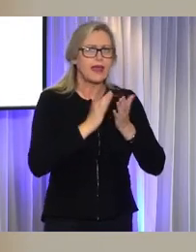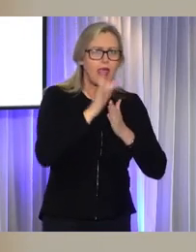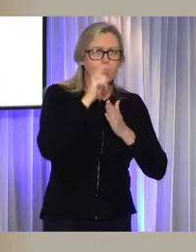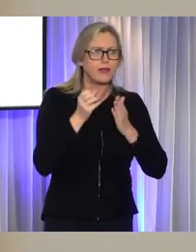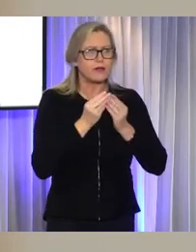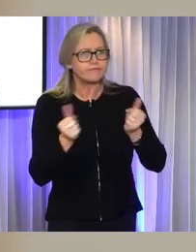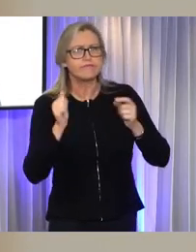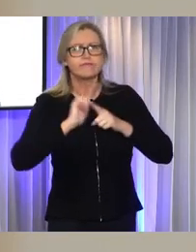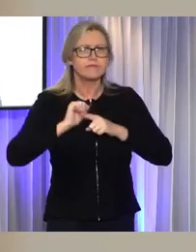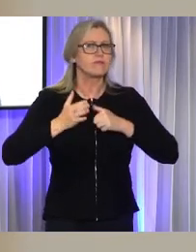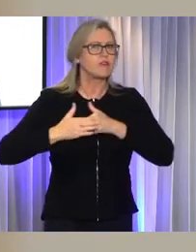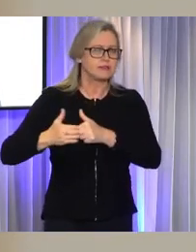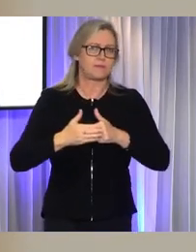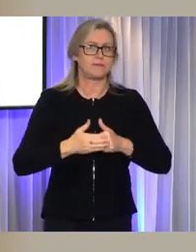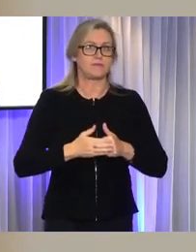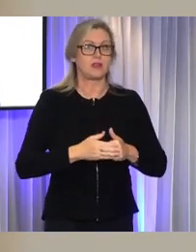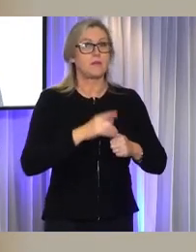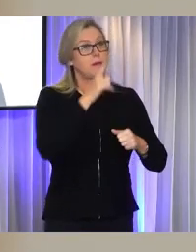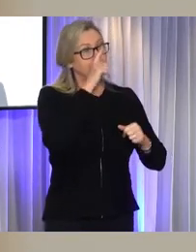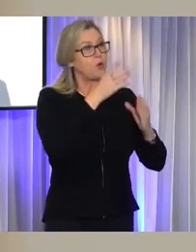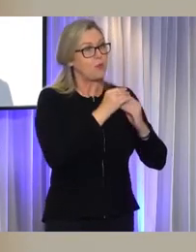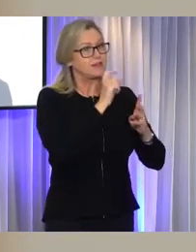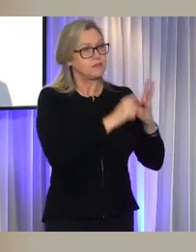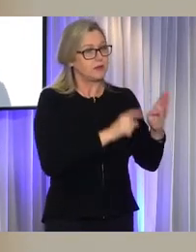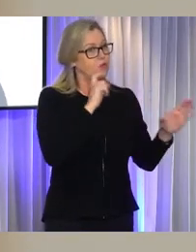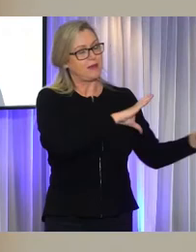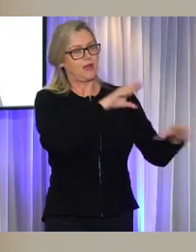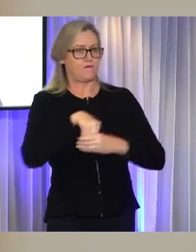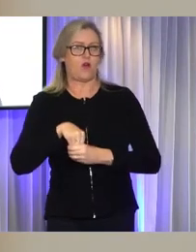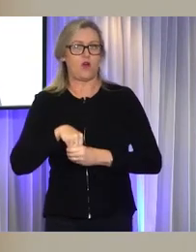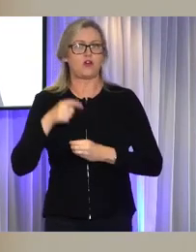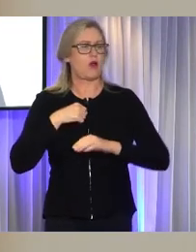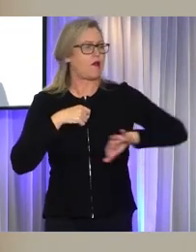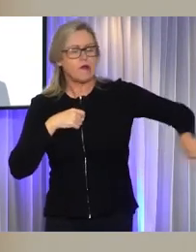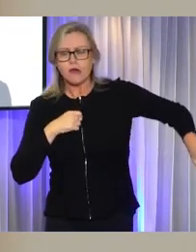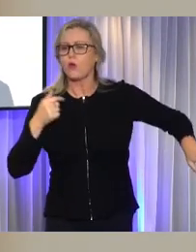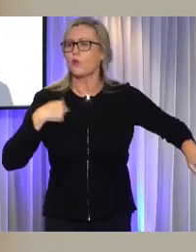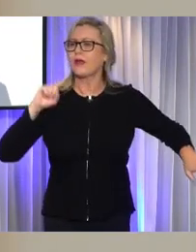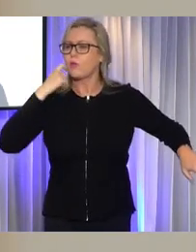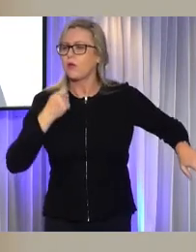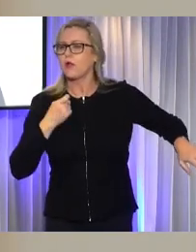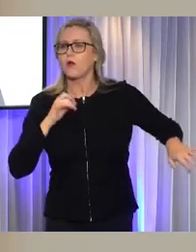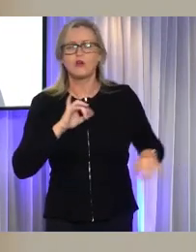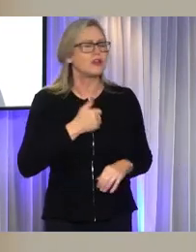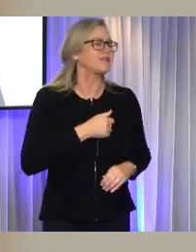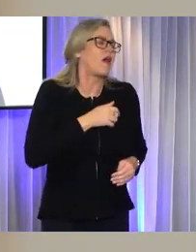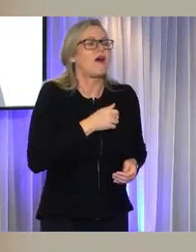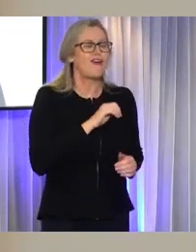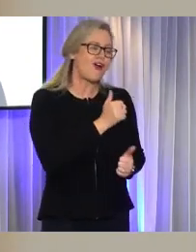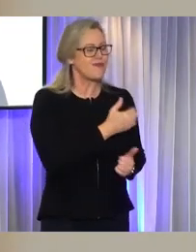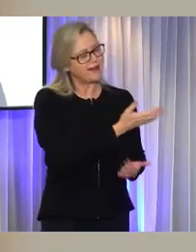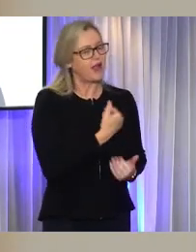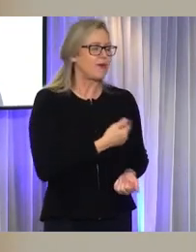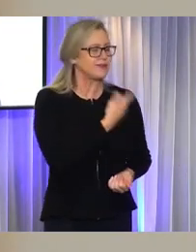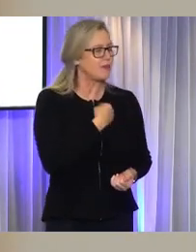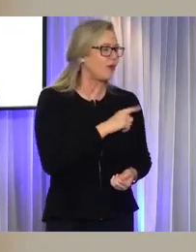by people with disability, genuine co-design, genuine engagement, not just consultation patted on the head. That's how we want to find